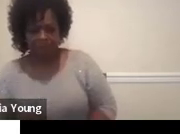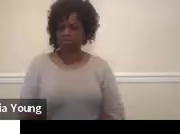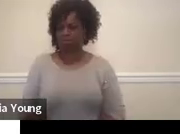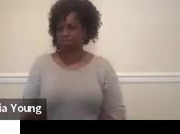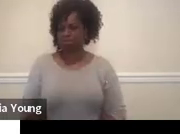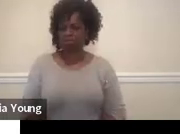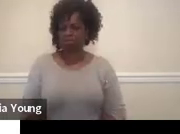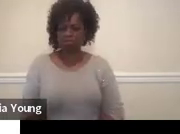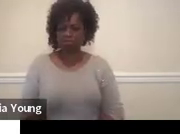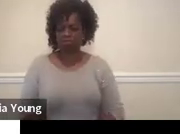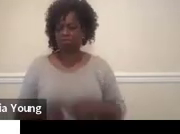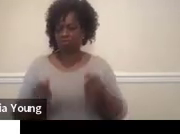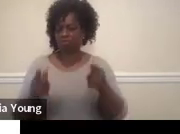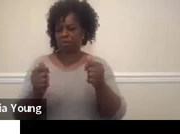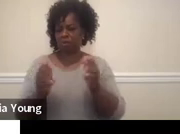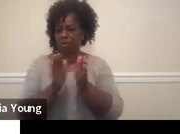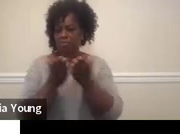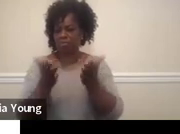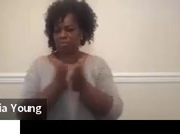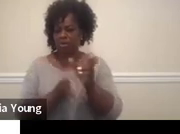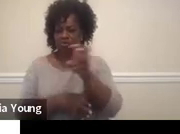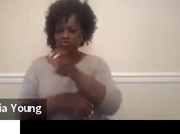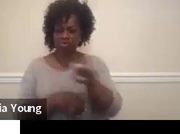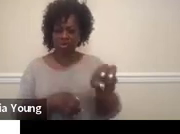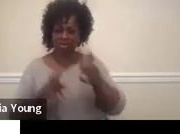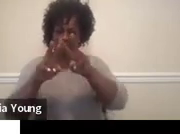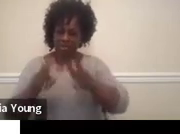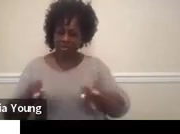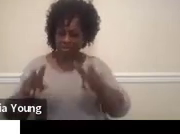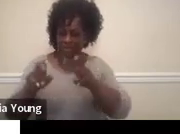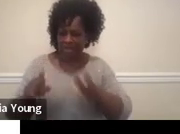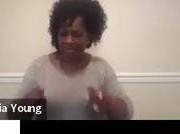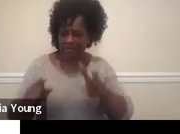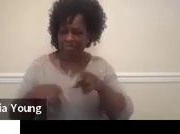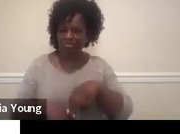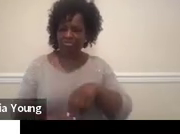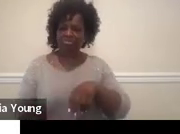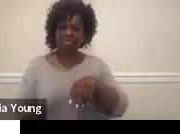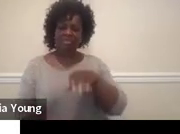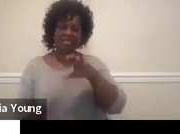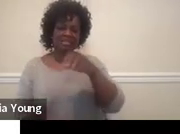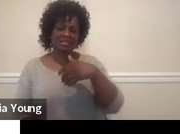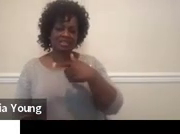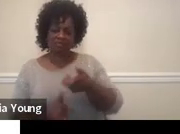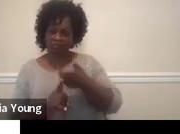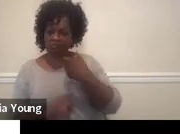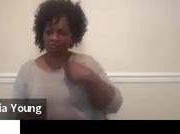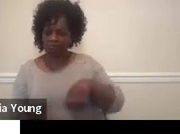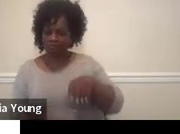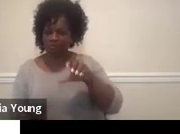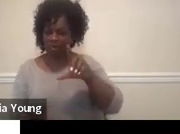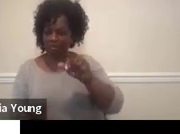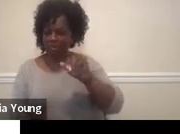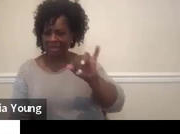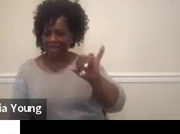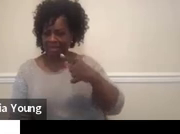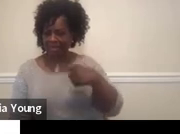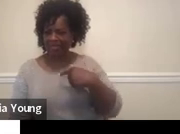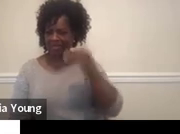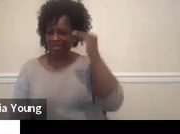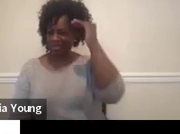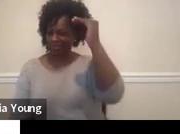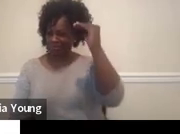Okay, the Quick Book of Transition Assessment. So this is from Ocali, and this is the first page of the Table of Contents.